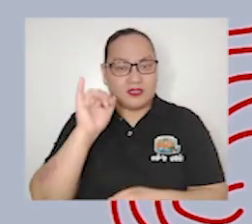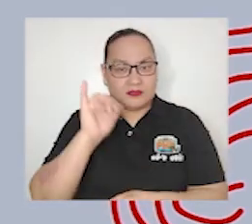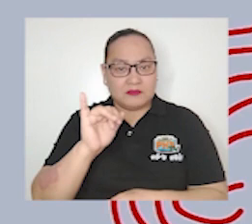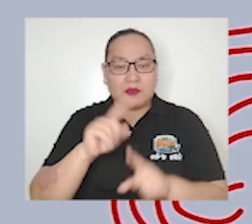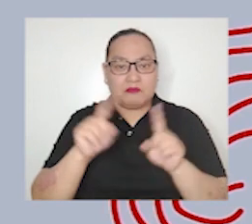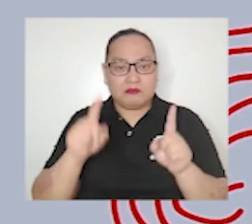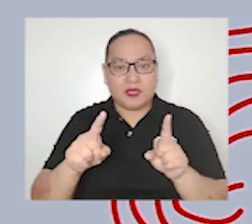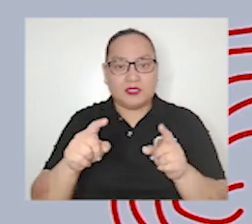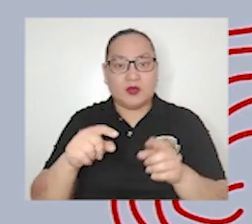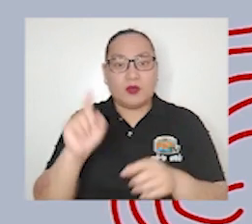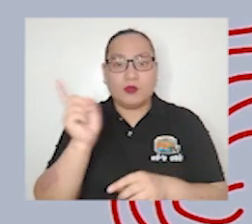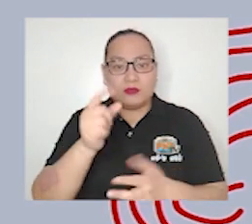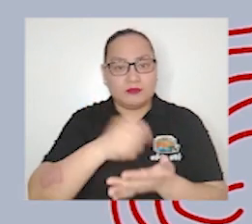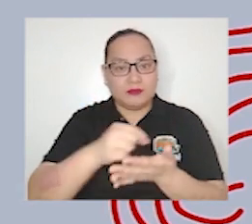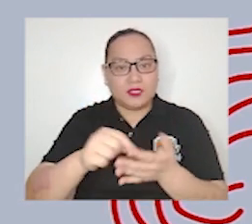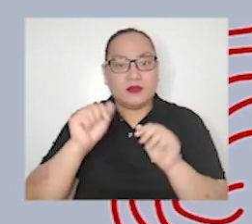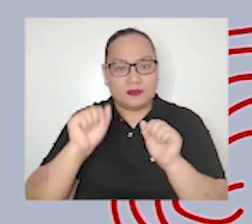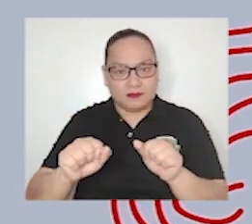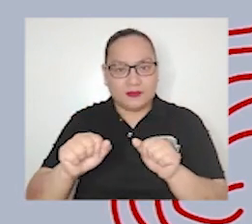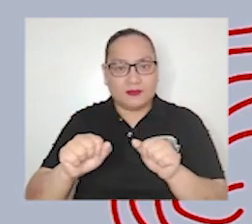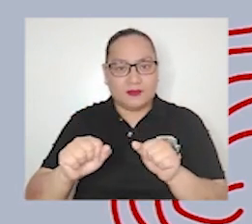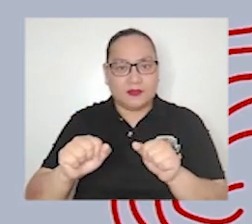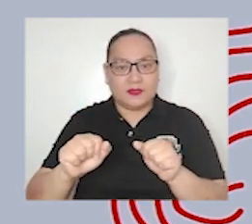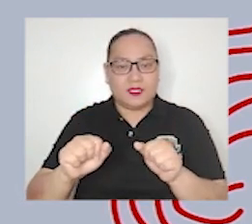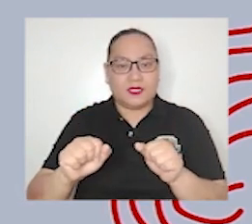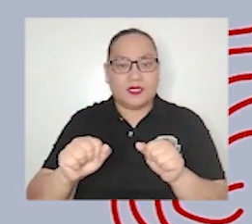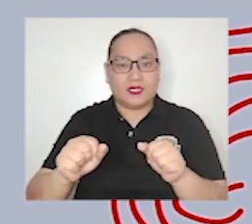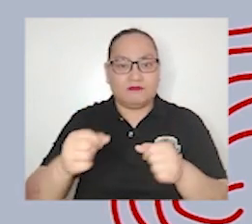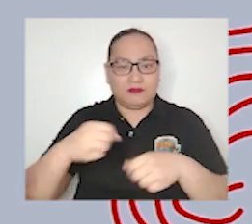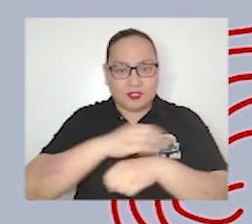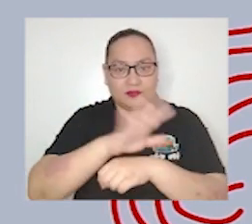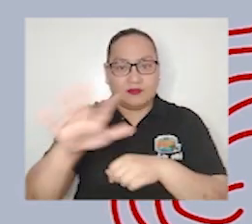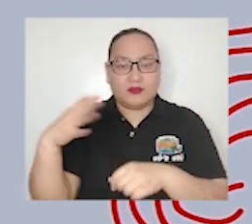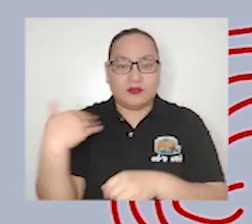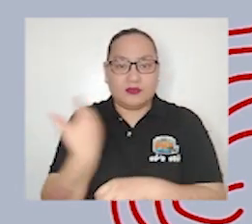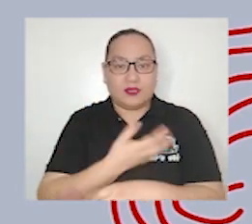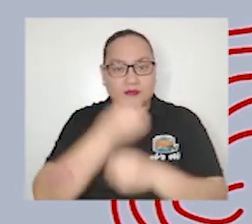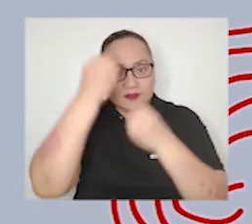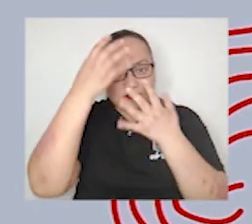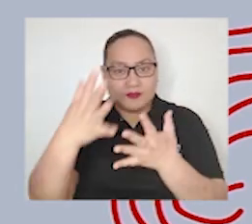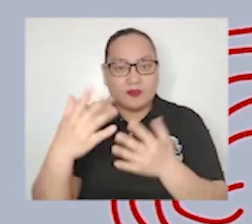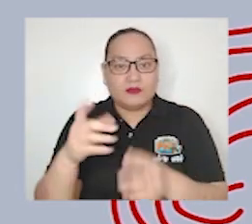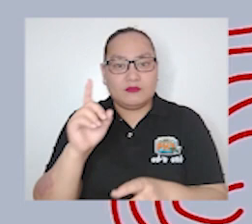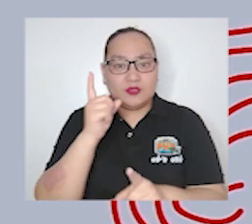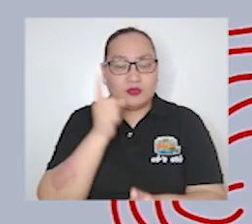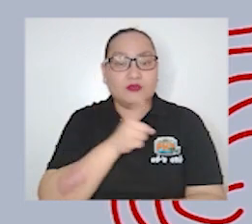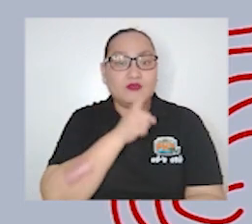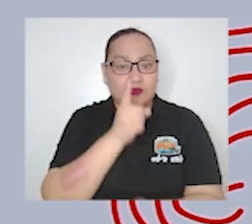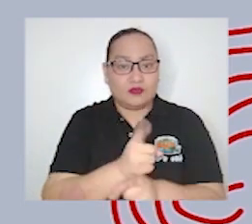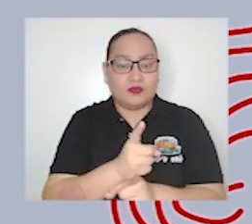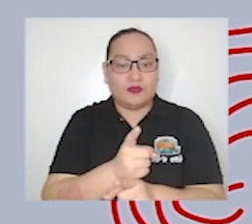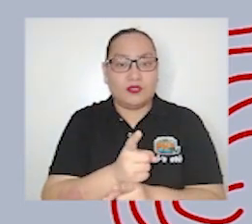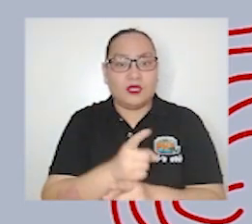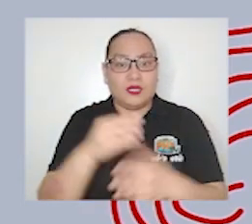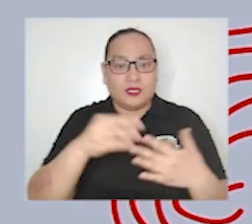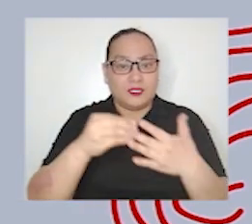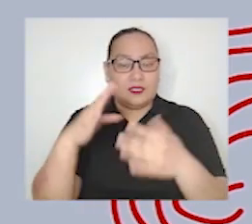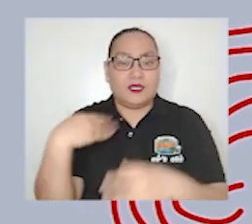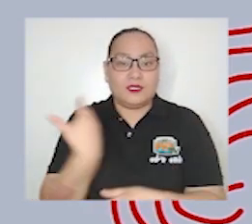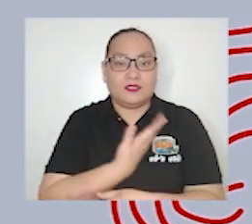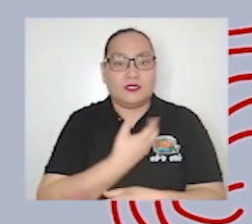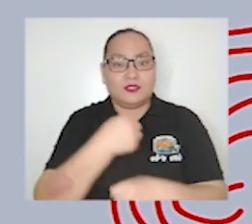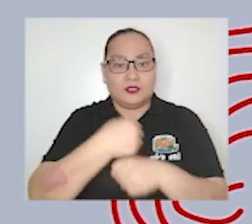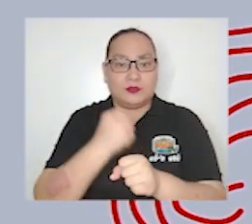they write and impart can inform us of the truth and the truth may guide us to make right